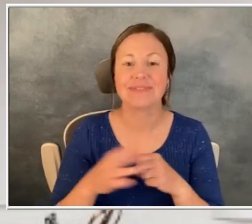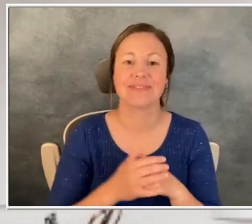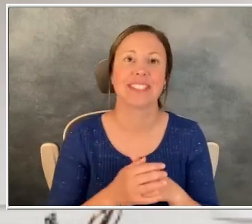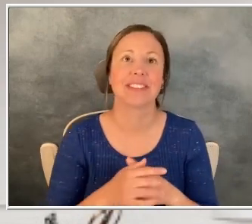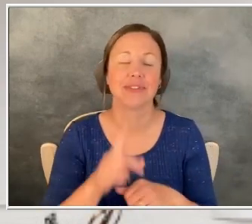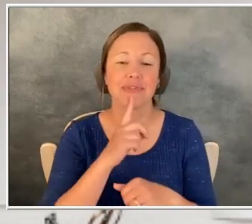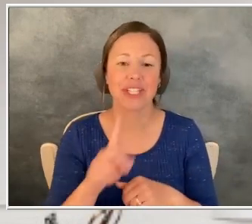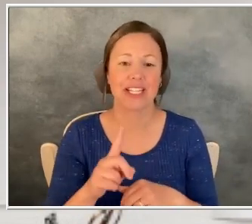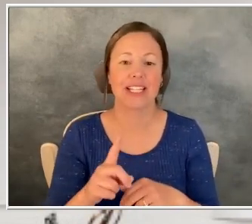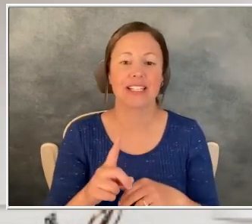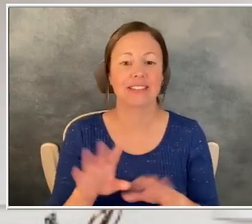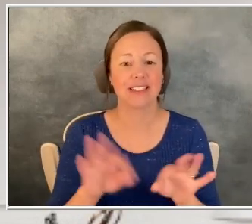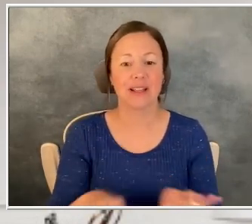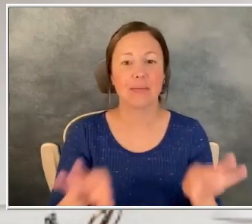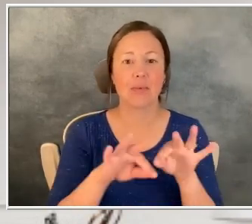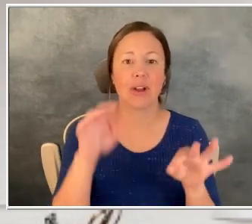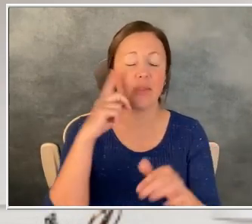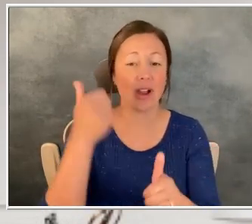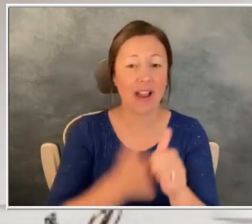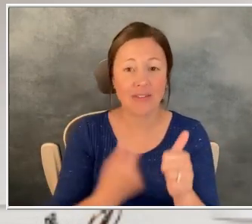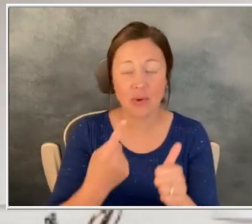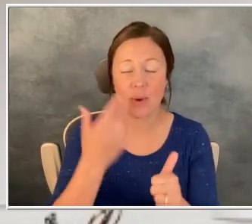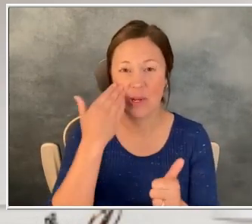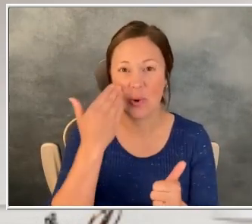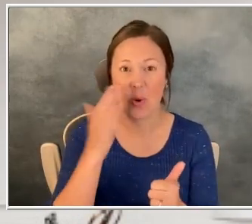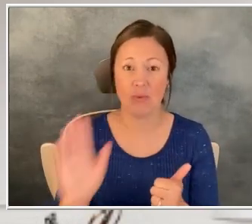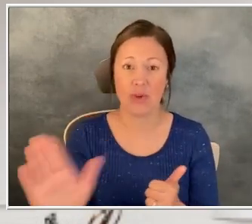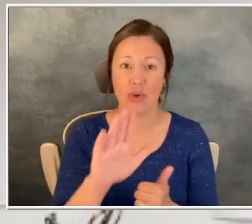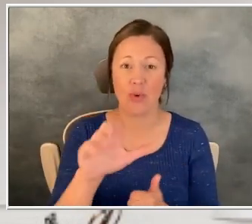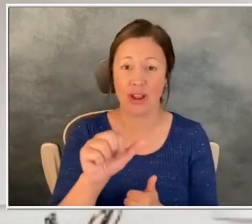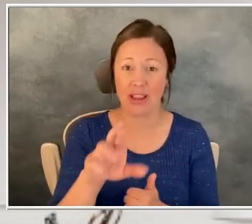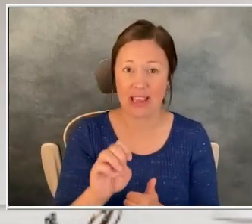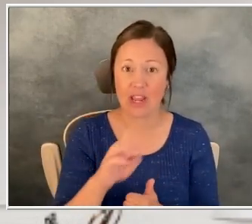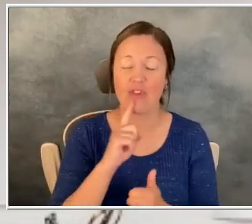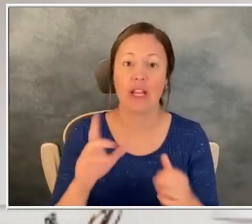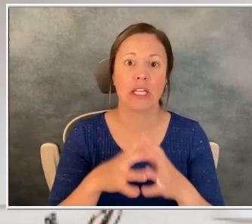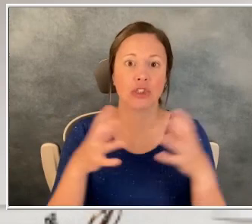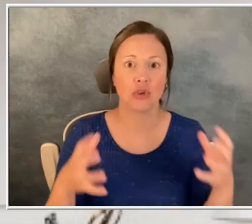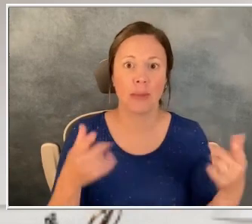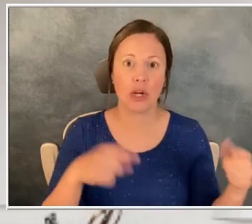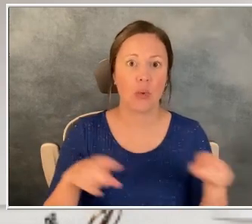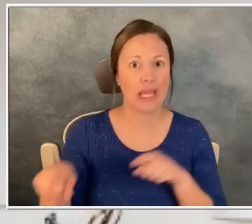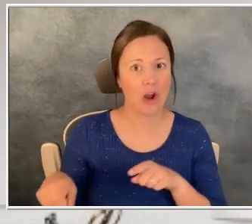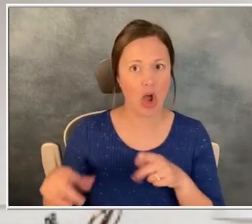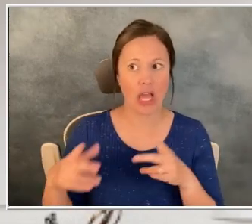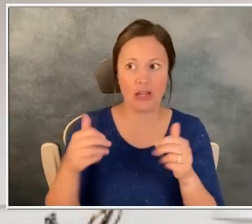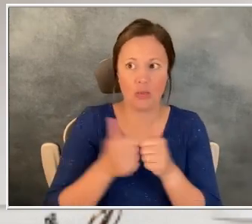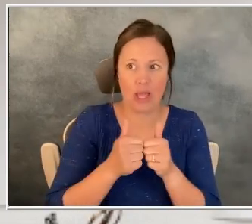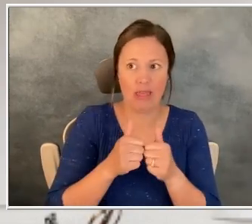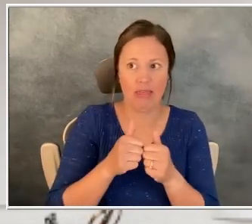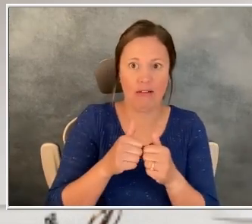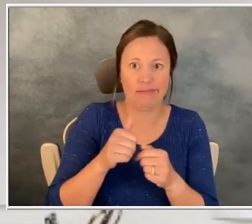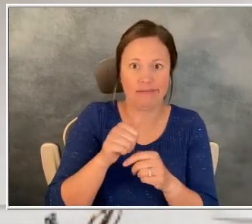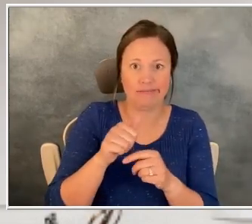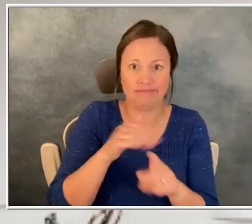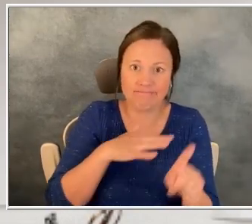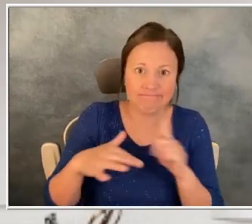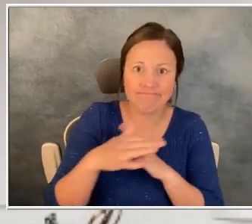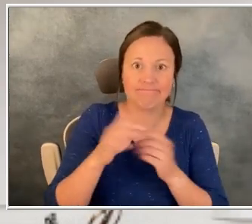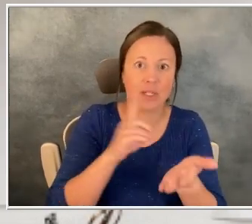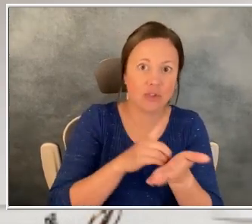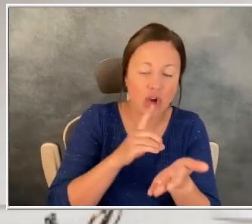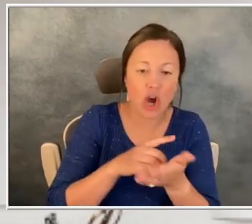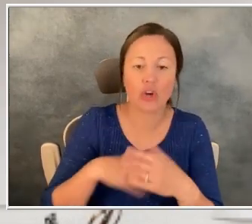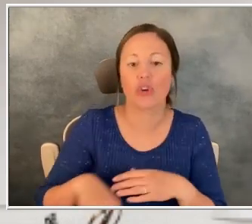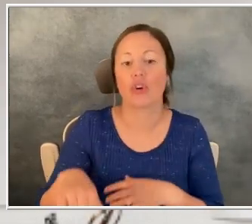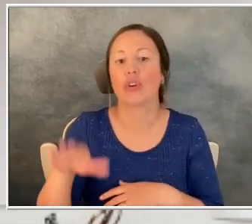I think it's important for everybody to know that your care, there's so much going on behind the scenes with, you know, your physicians, your APPs, your